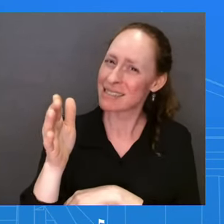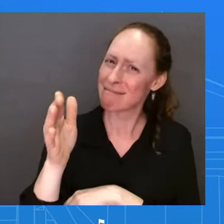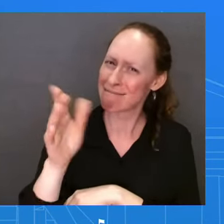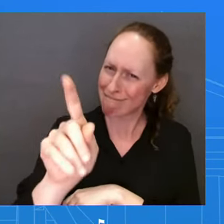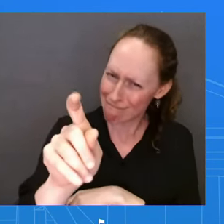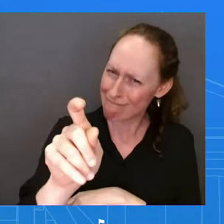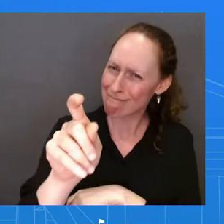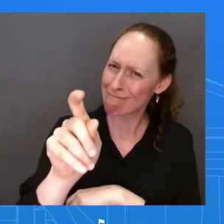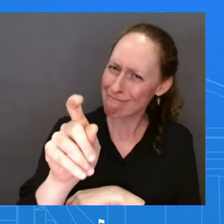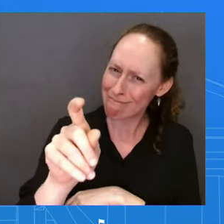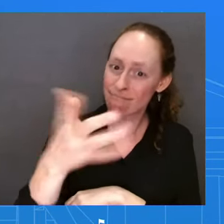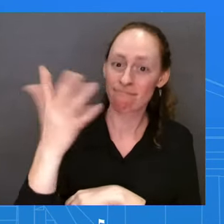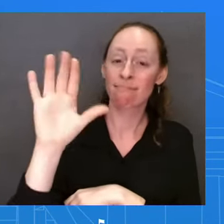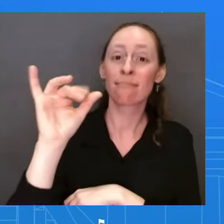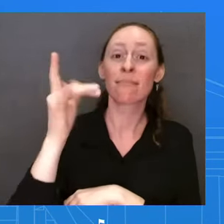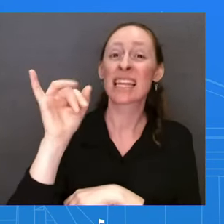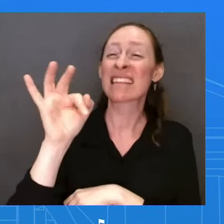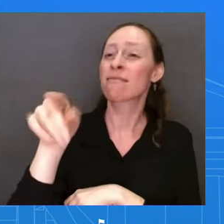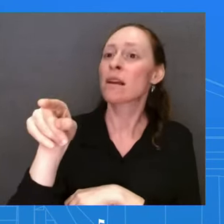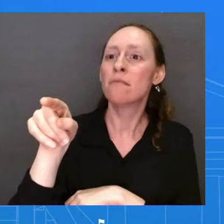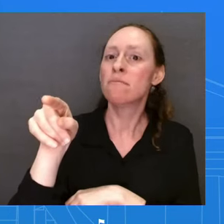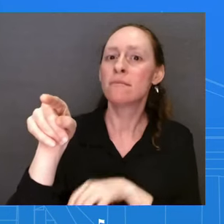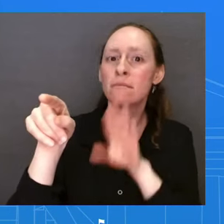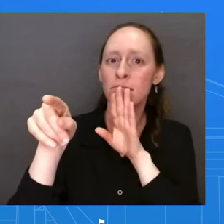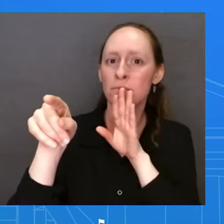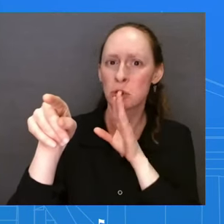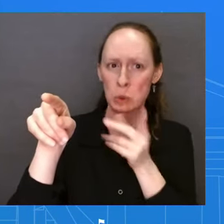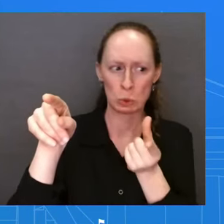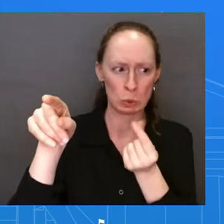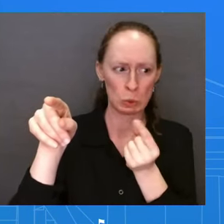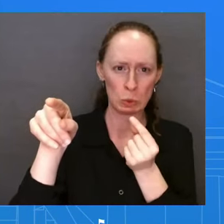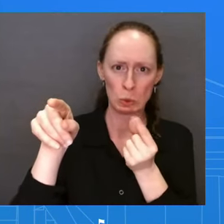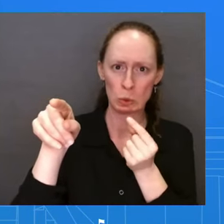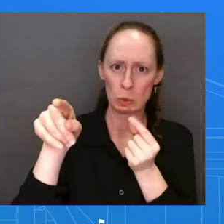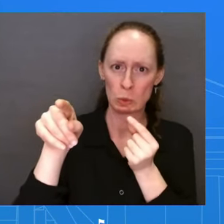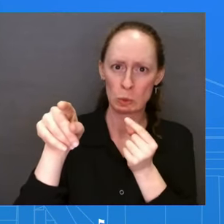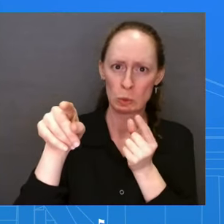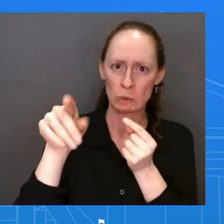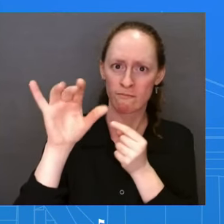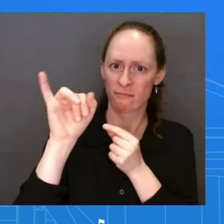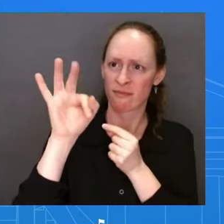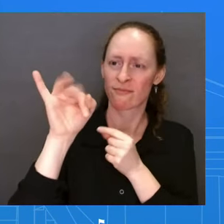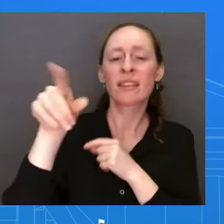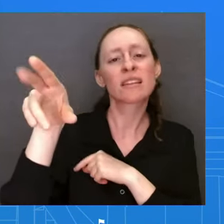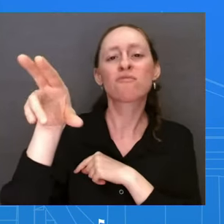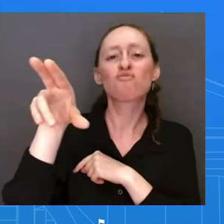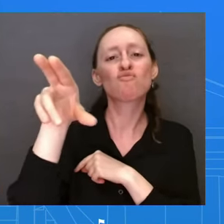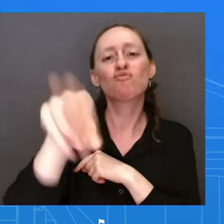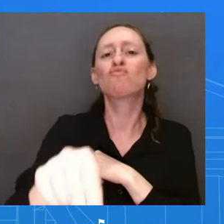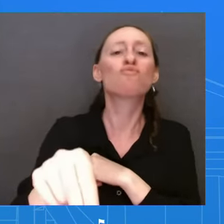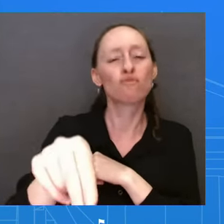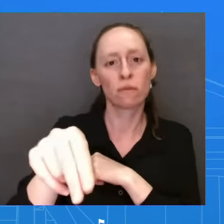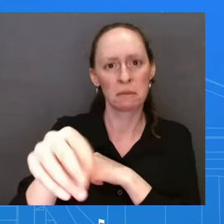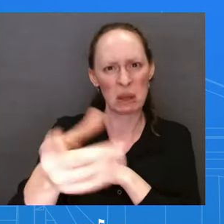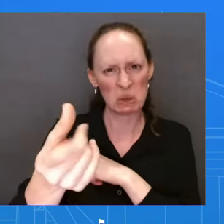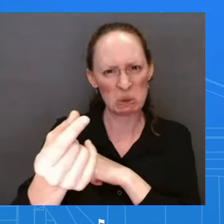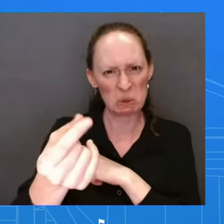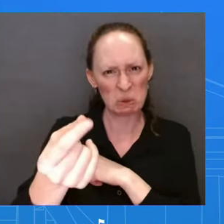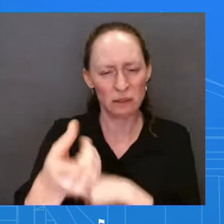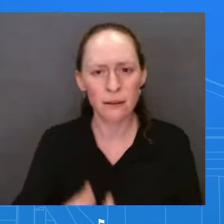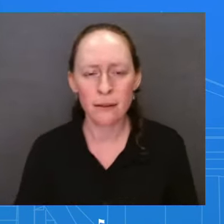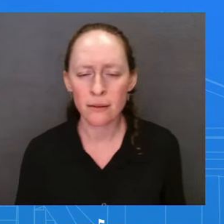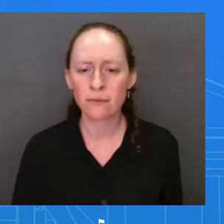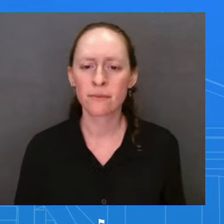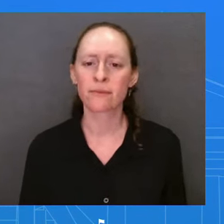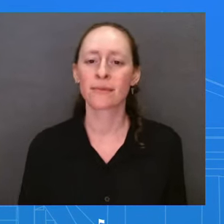down? What is your alternative if the justices don't rule the way that you want to rule? Ms. Well, look, I think what we've consistently said is that we have been